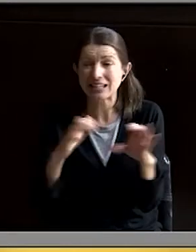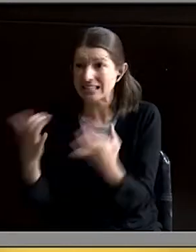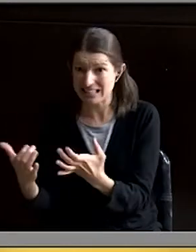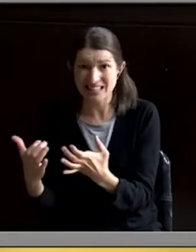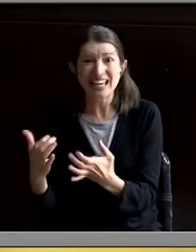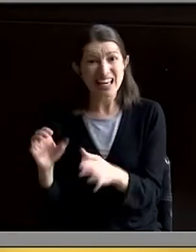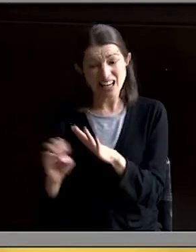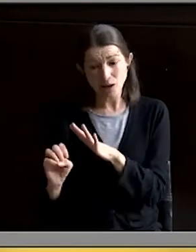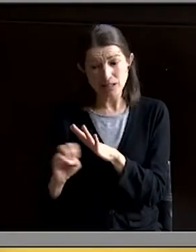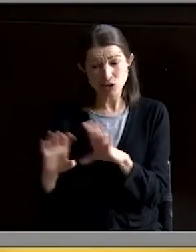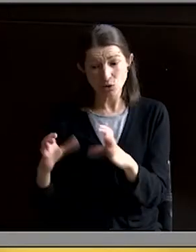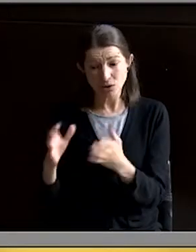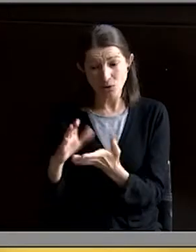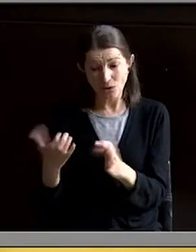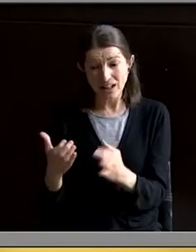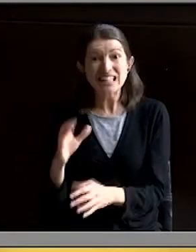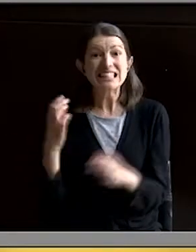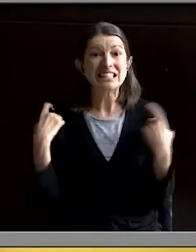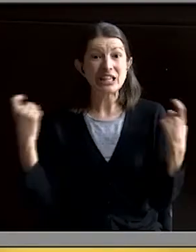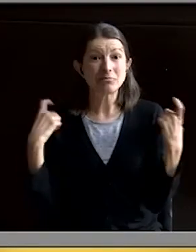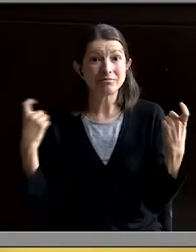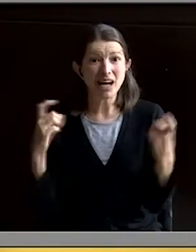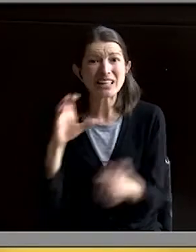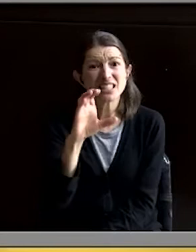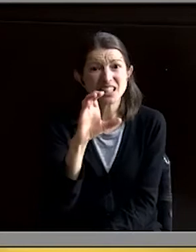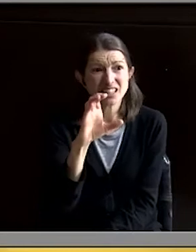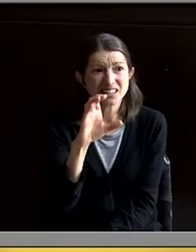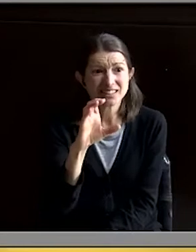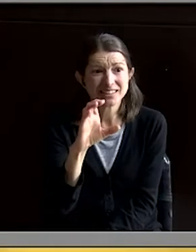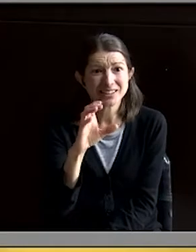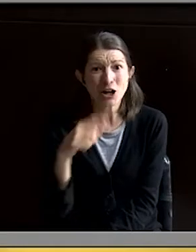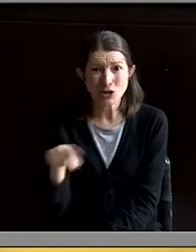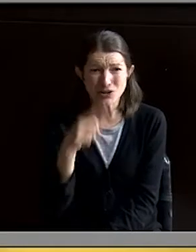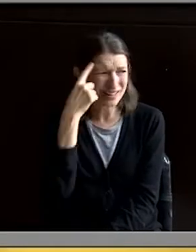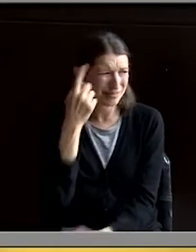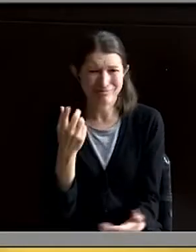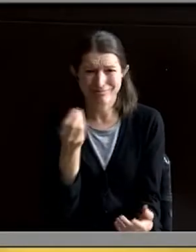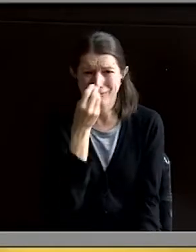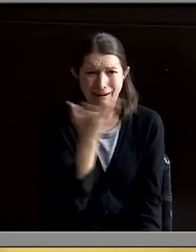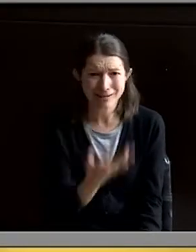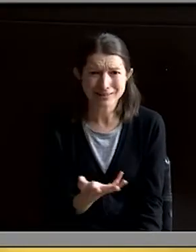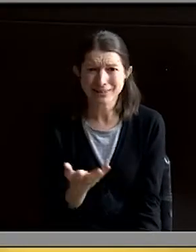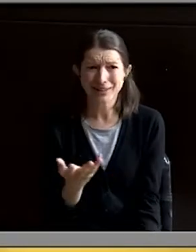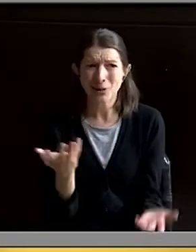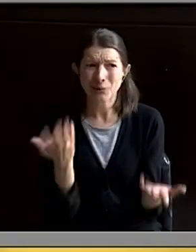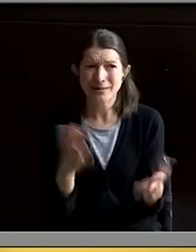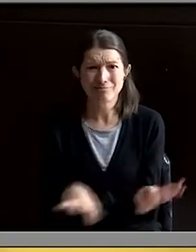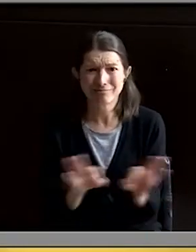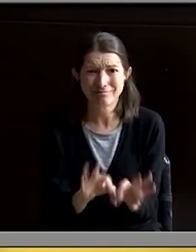C's in classes like gym. So we're all thinking it. Who cares? What does it matter?